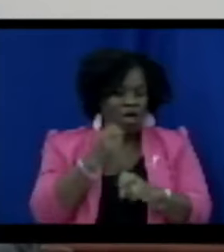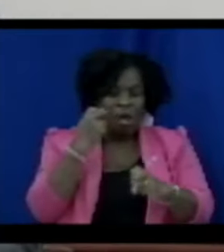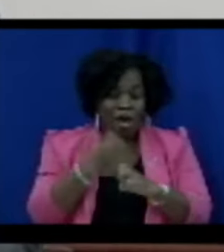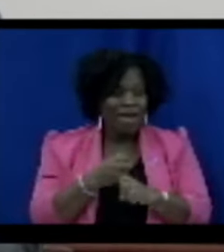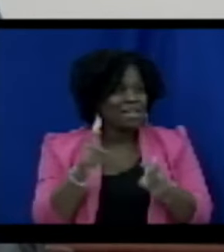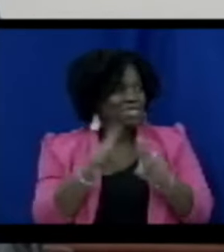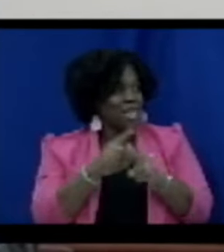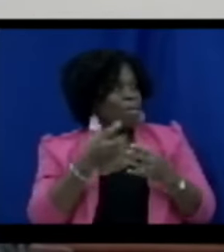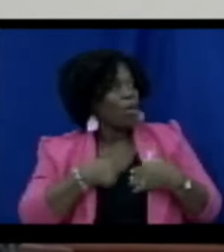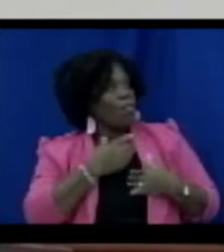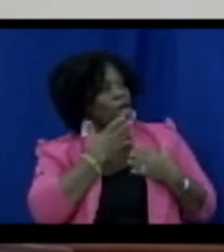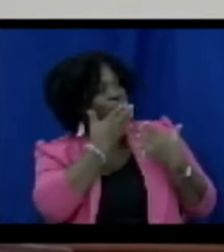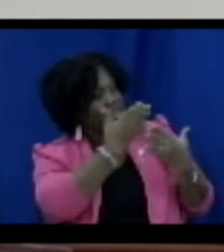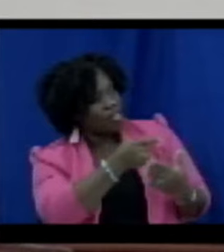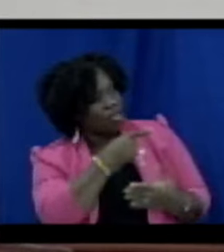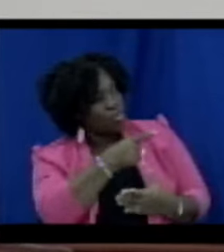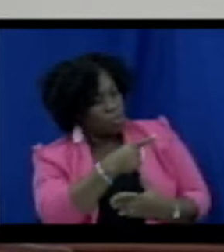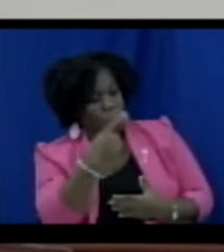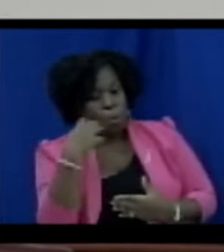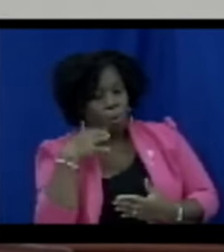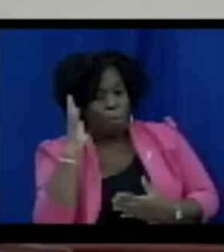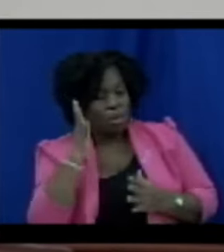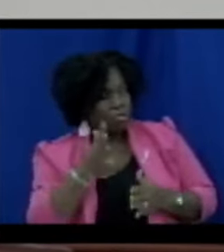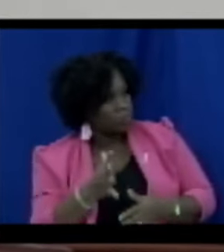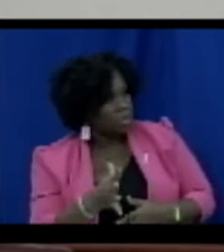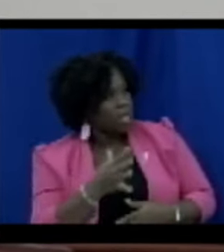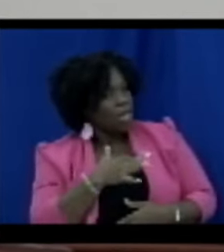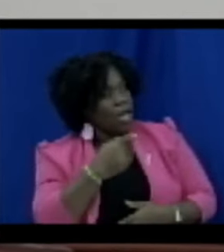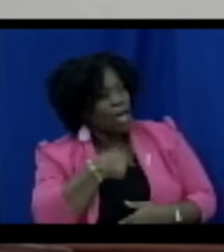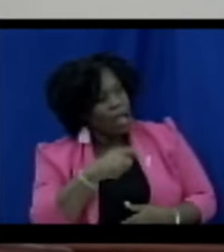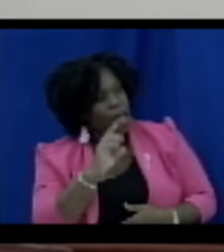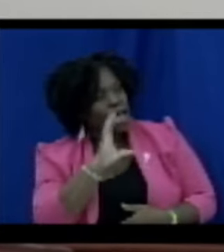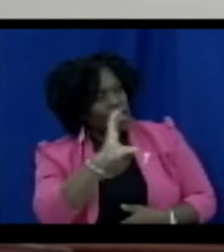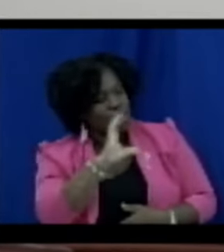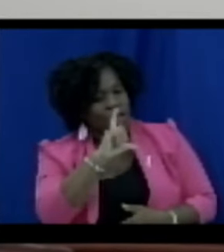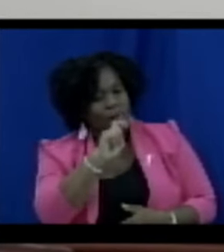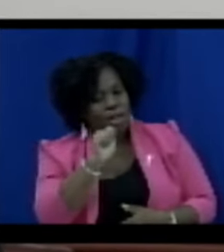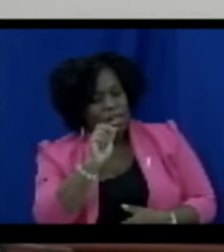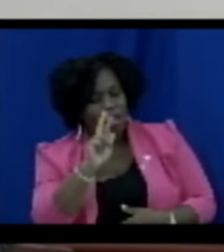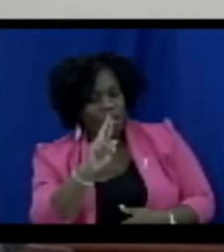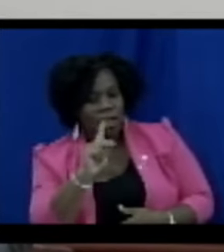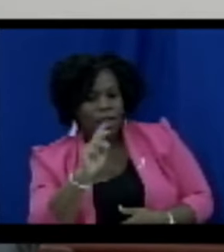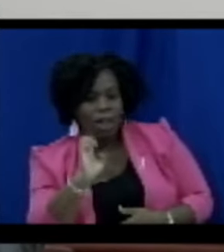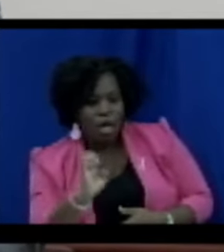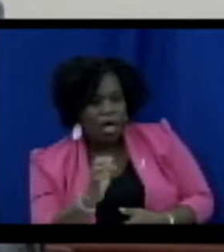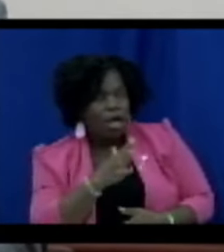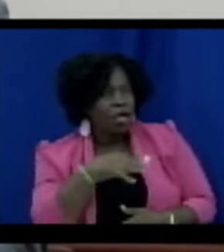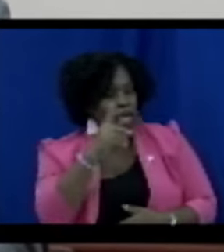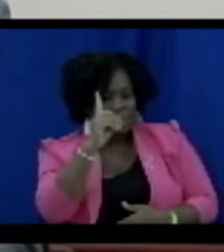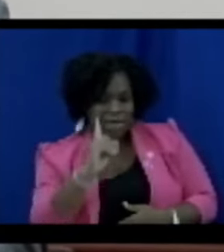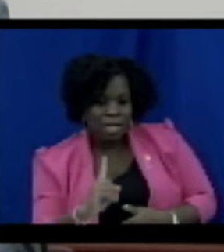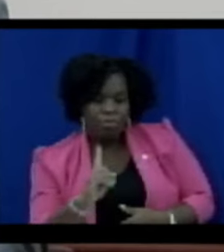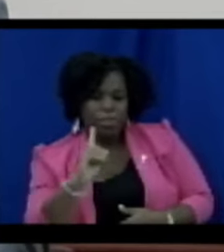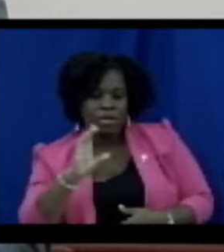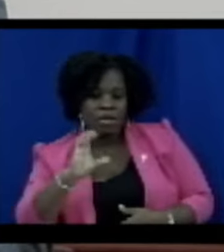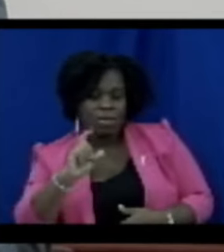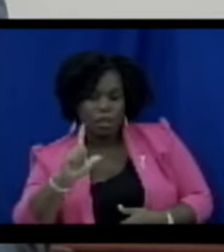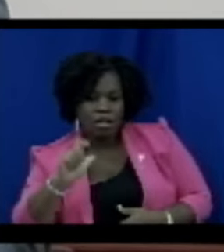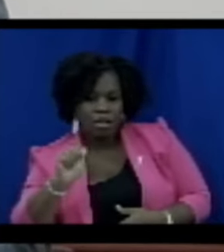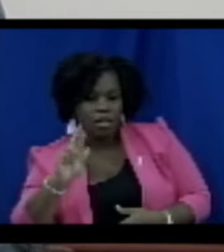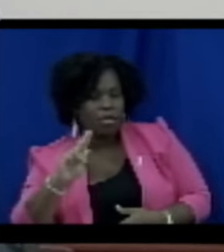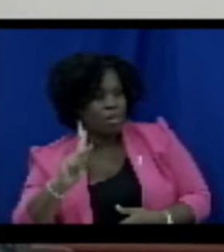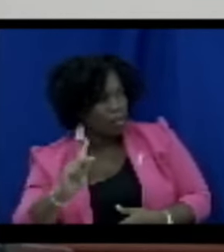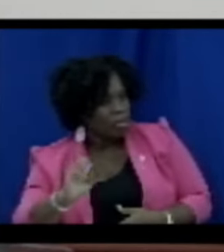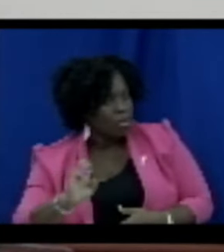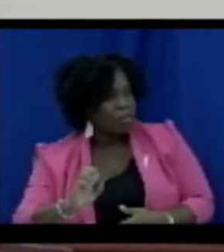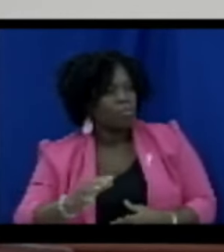Madam Speaker, you and your good offices, the clerk who is here, the deputy clerk who came on and is, you know, getting into stride